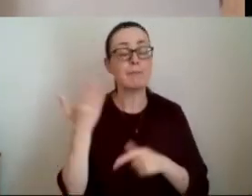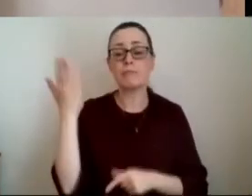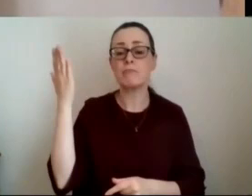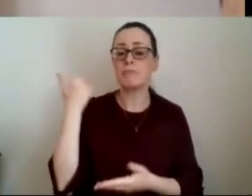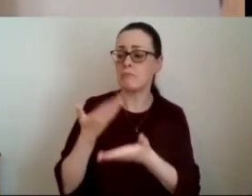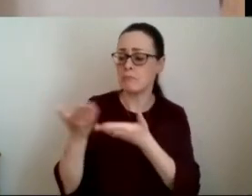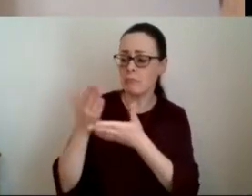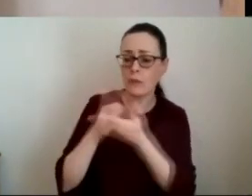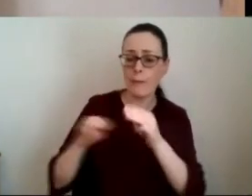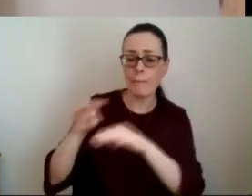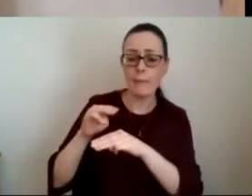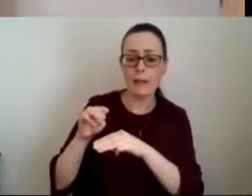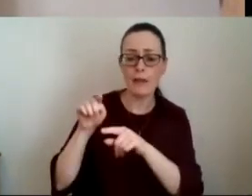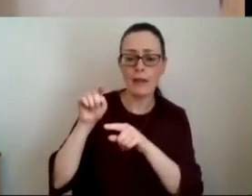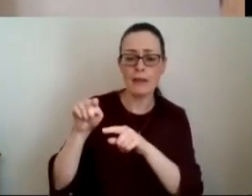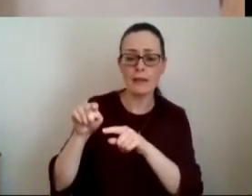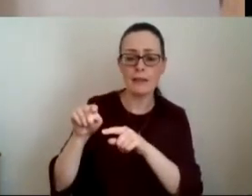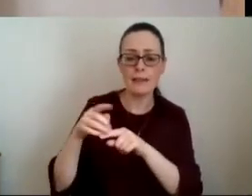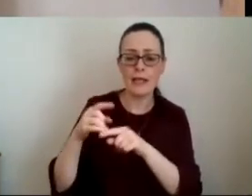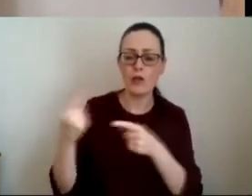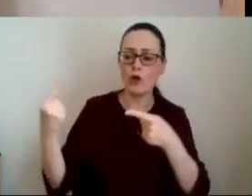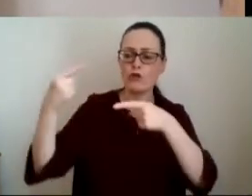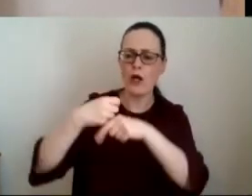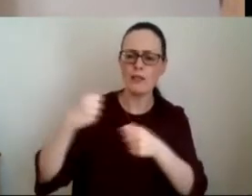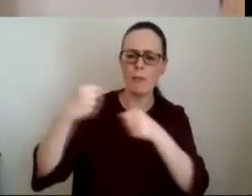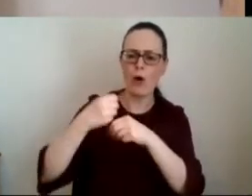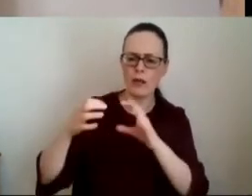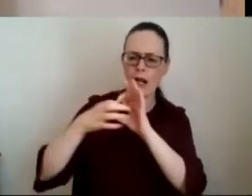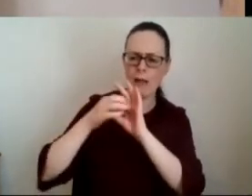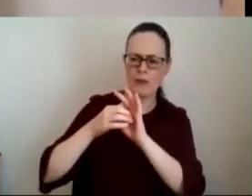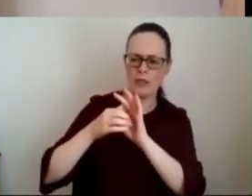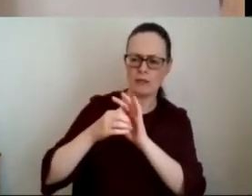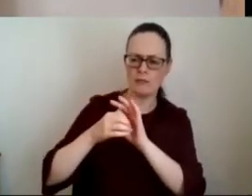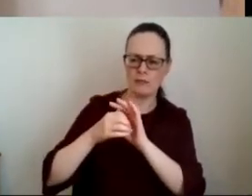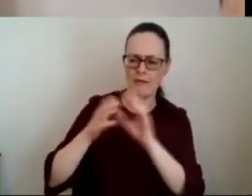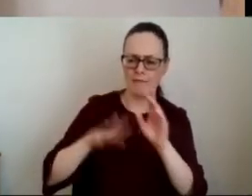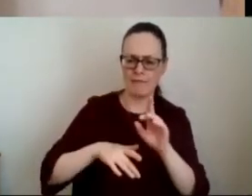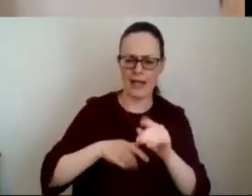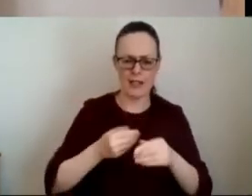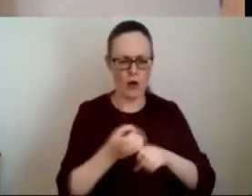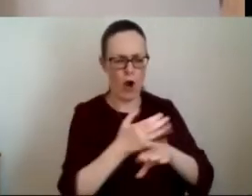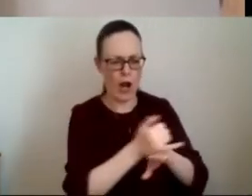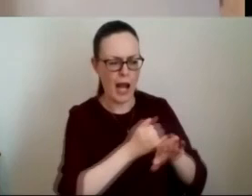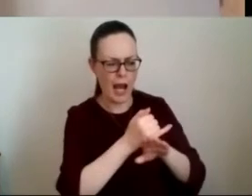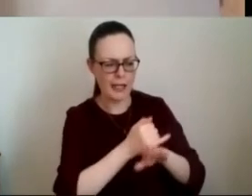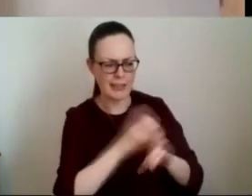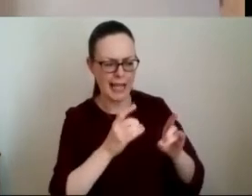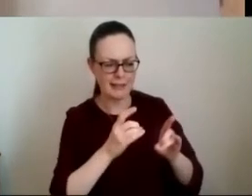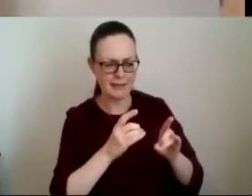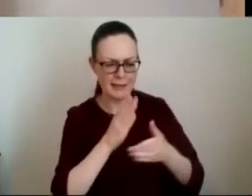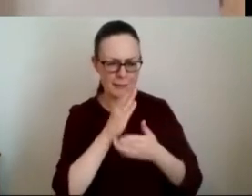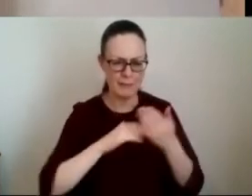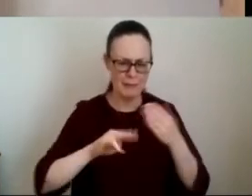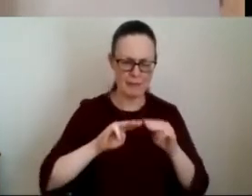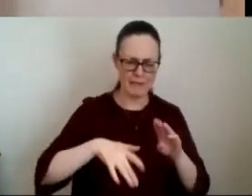heard cross-border collaboration quite differently from all island health and i just think we have to be sensitive to that